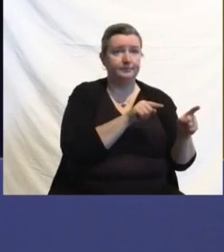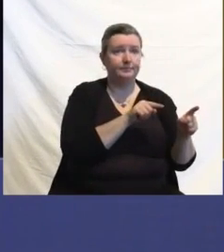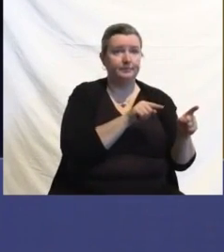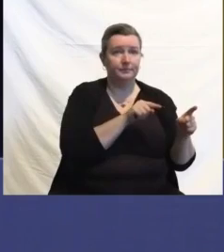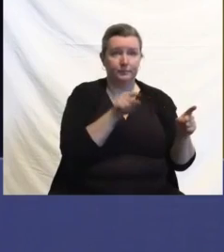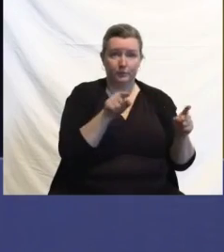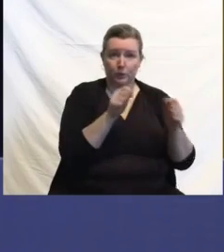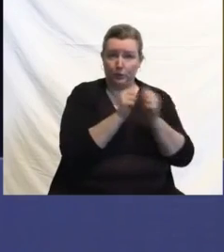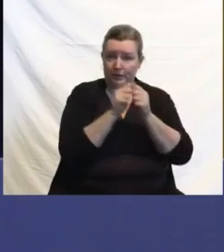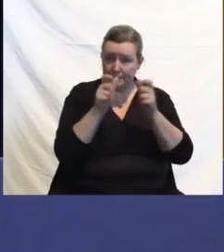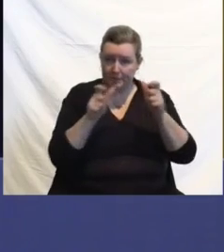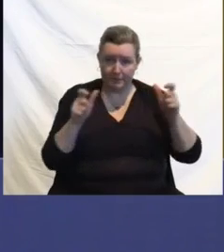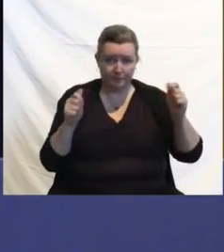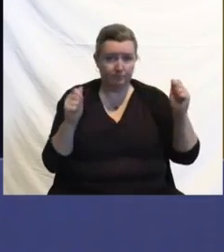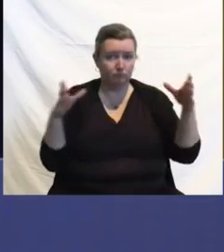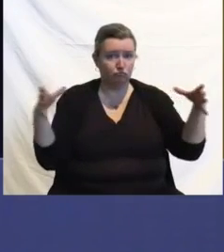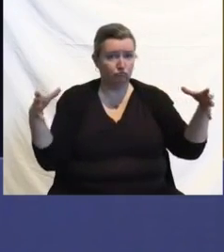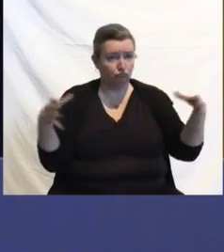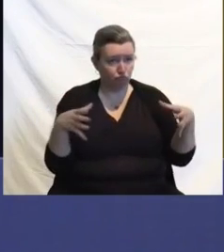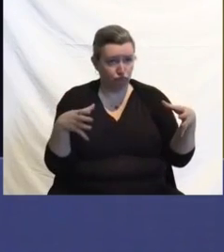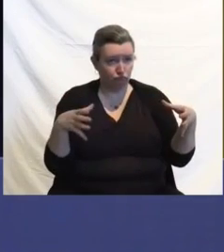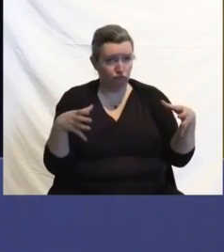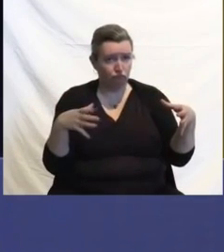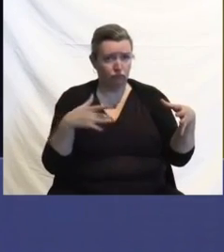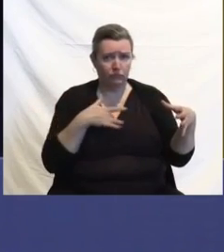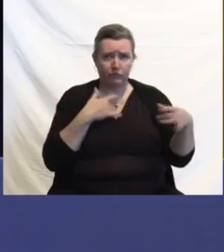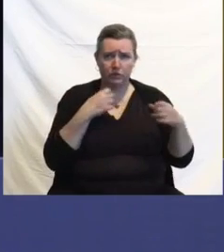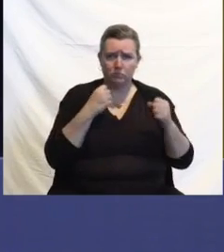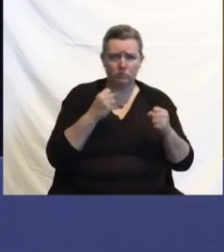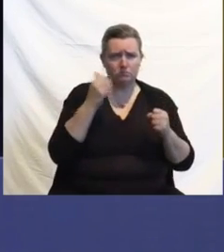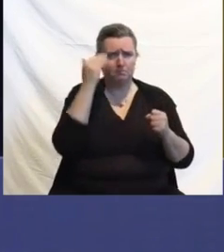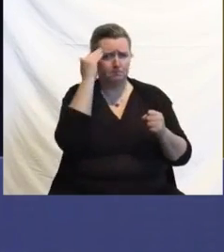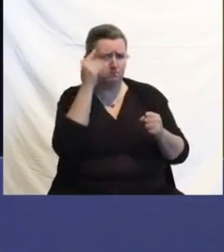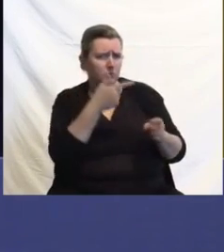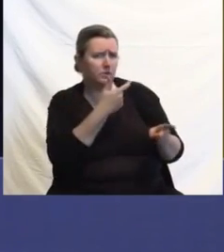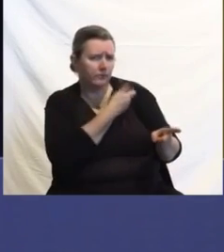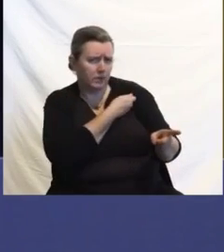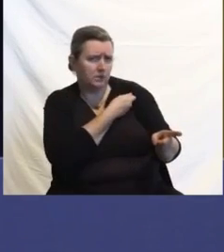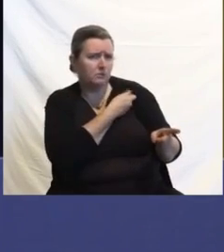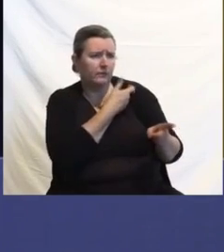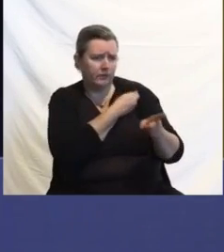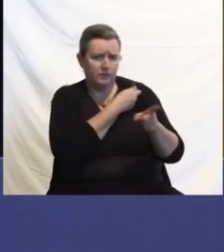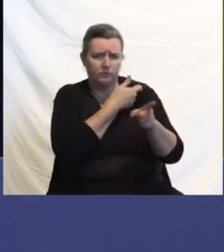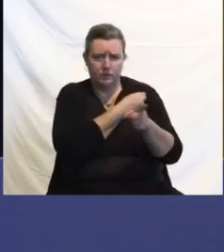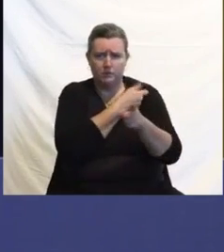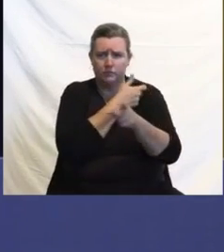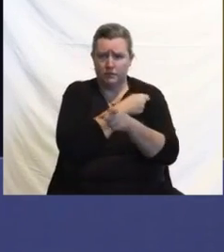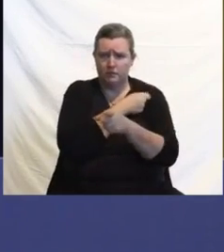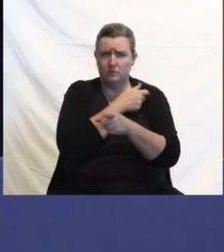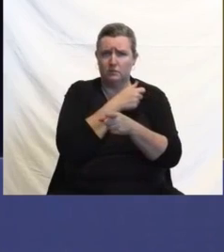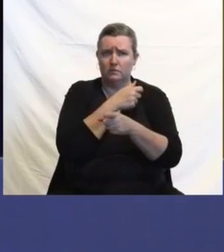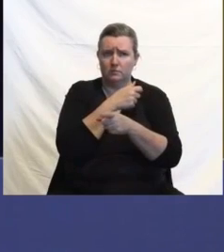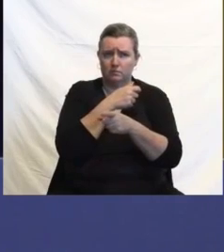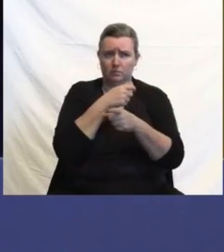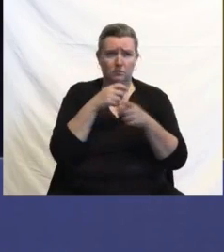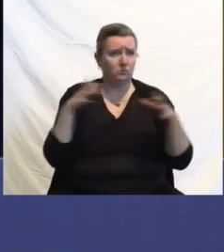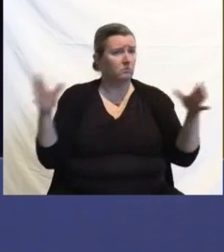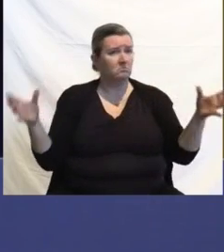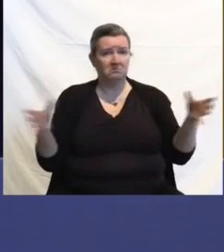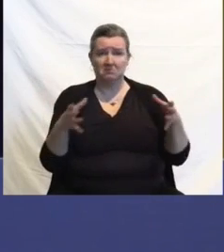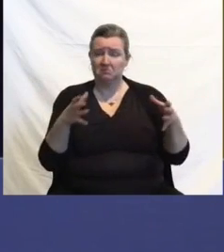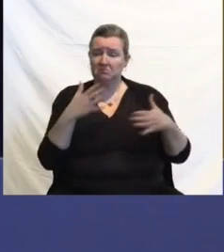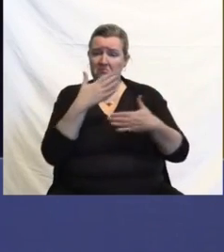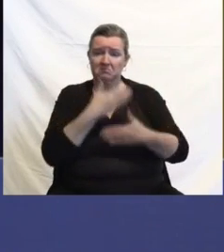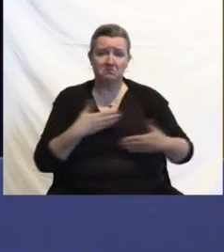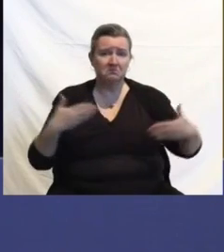that you have a high degree of confidence, you know them, you know their vaccine status, have at it. Raise hell. Have a great